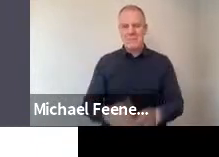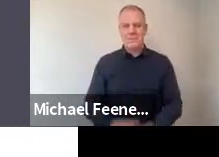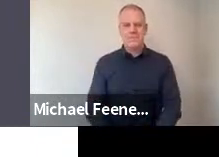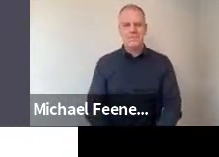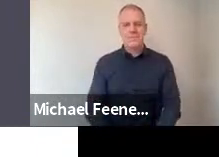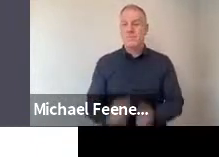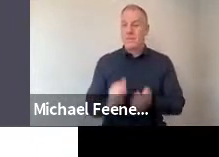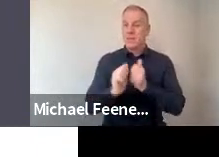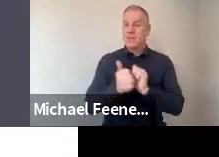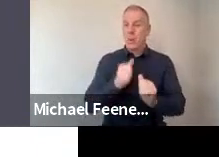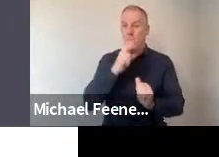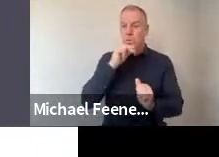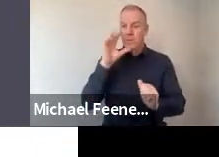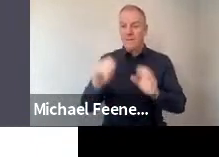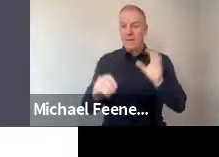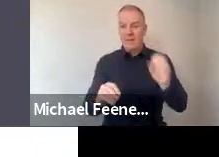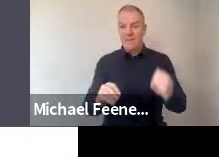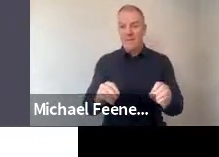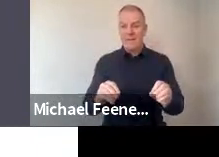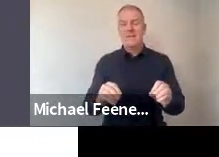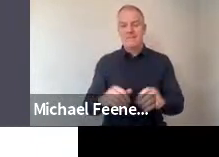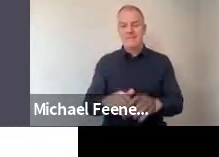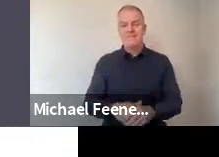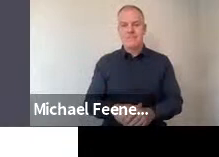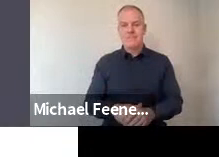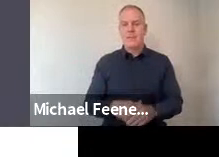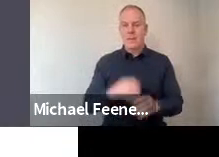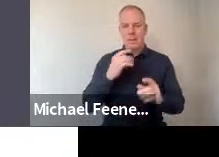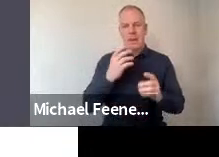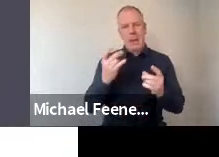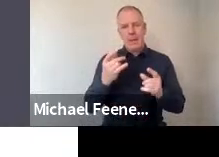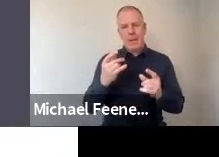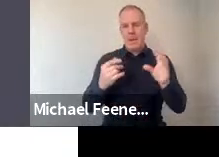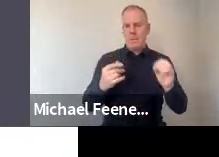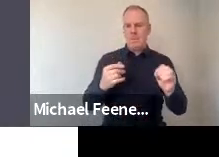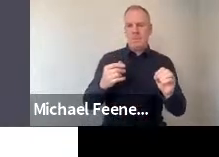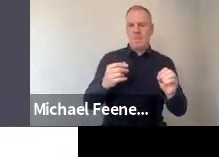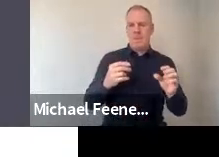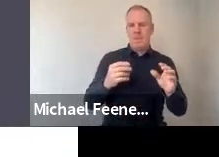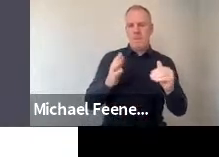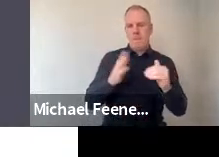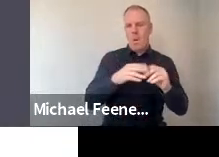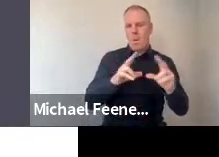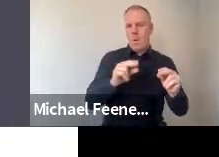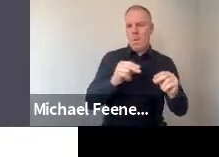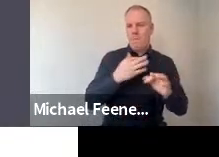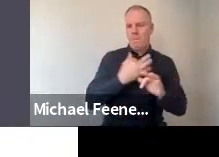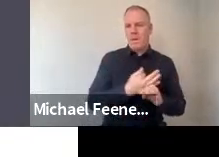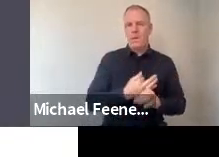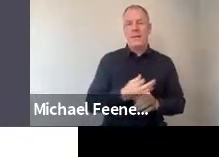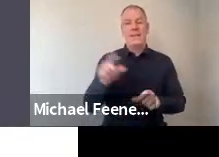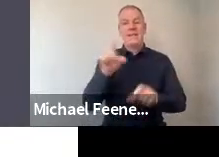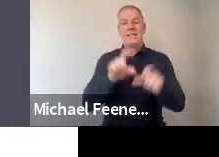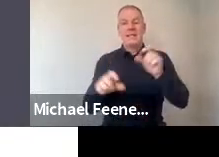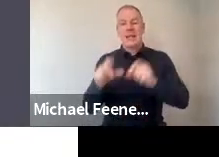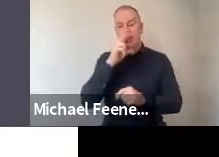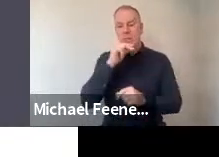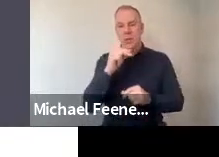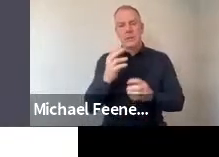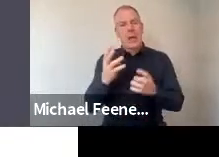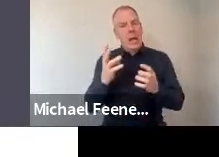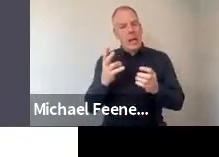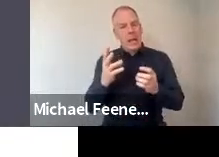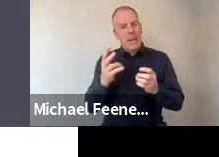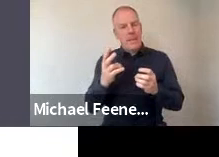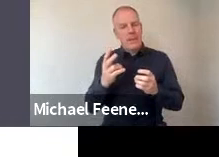Sports news, relatively even split, but skewing towards no. And science news was skewing a little